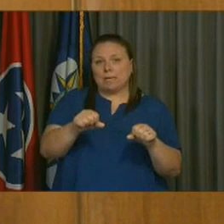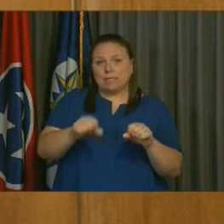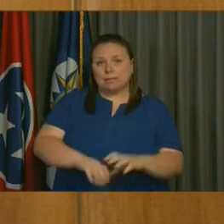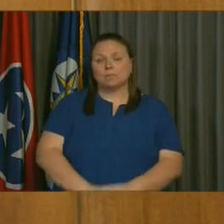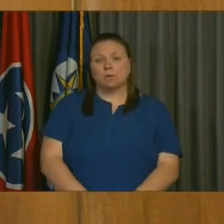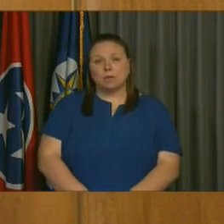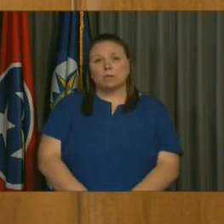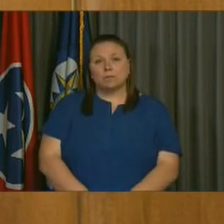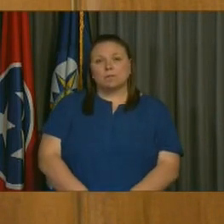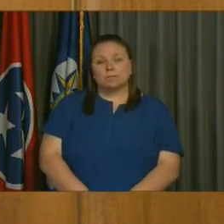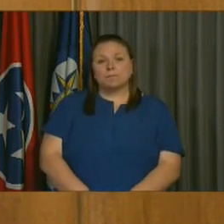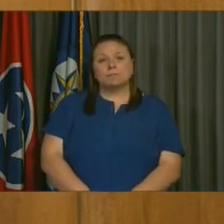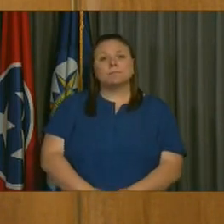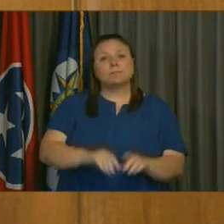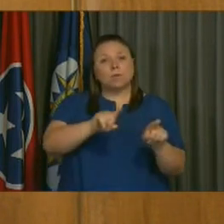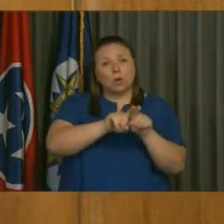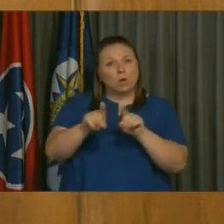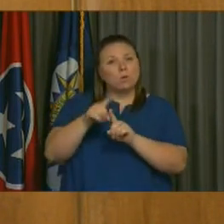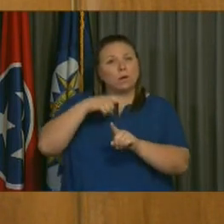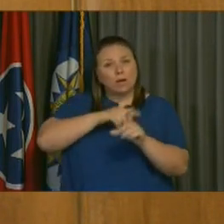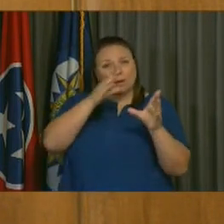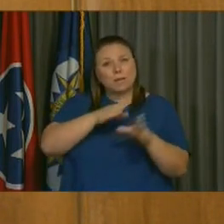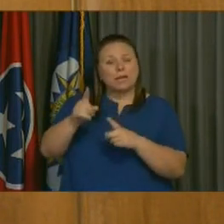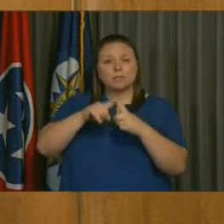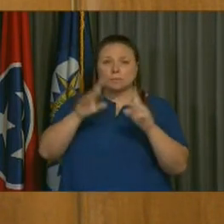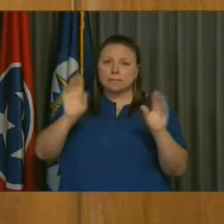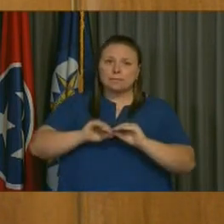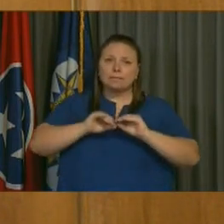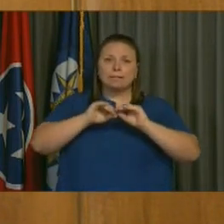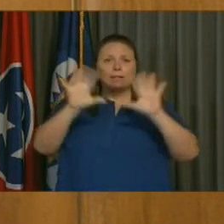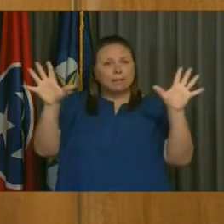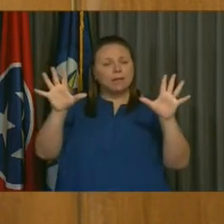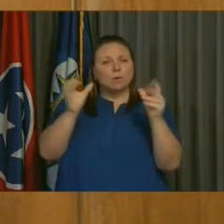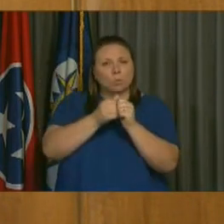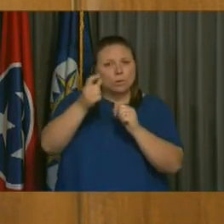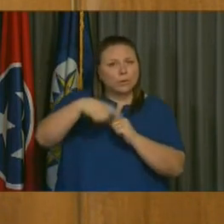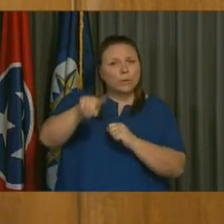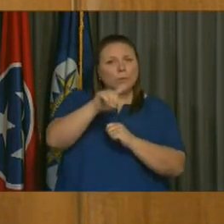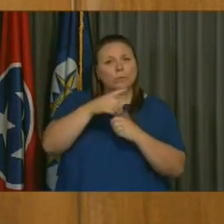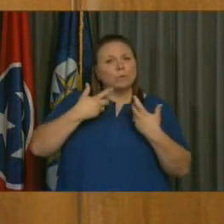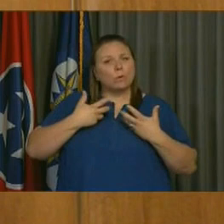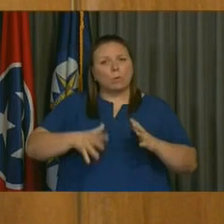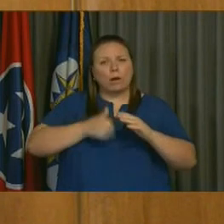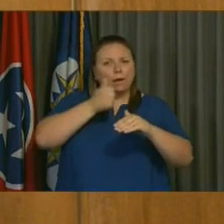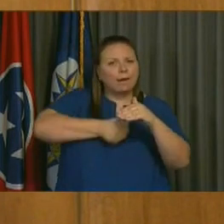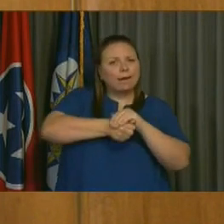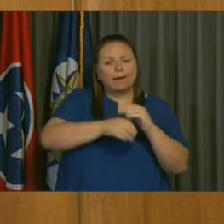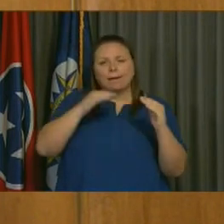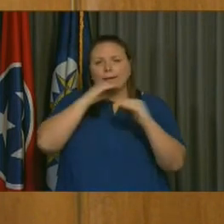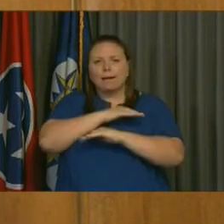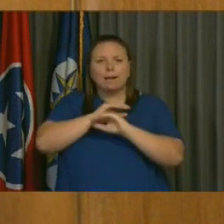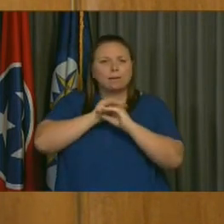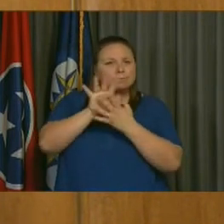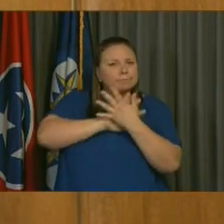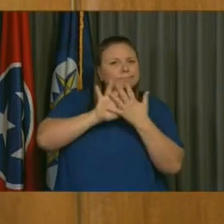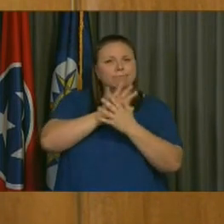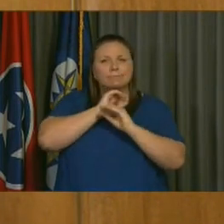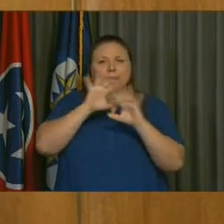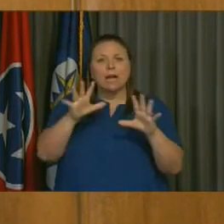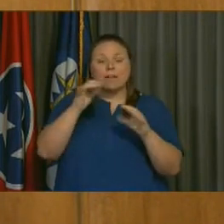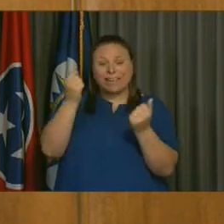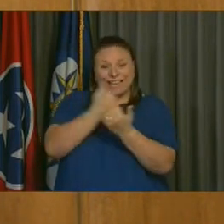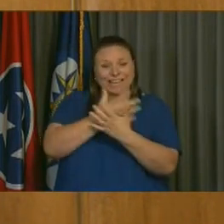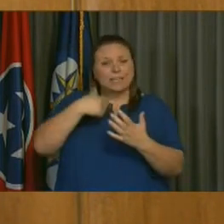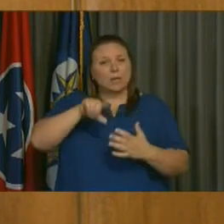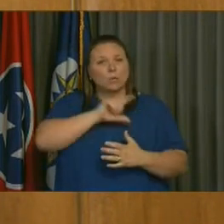And likewise, it is our intention to be transparent in our analysis and budgeting. And we hope you will let us know of any topic where we have